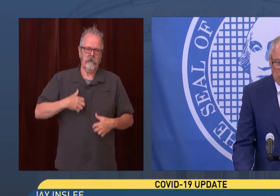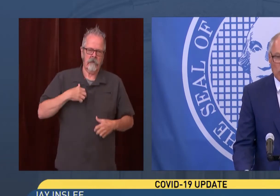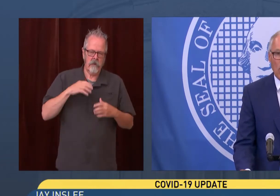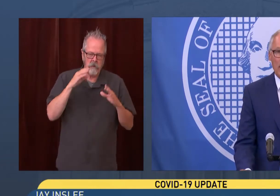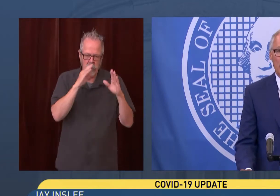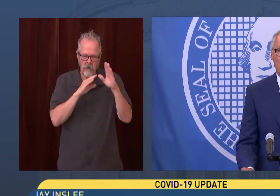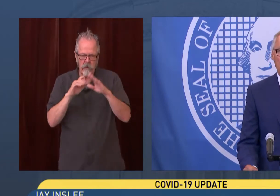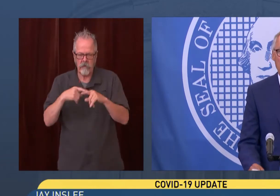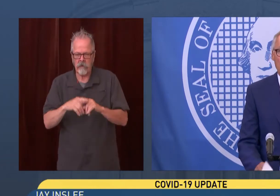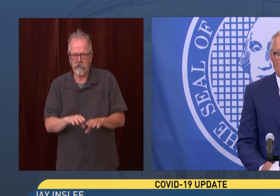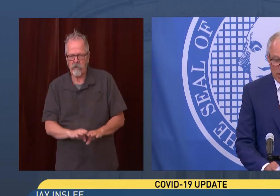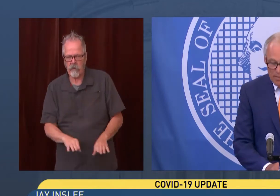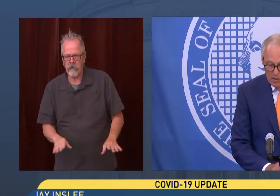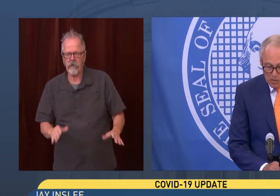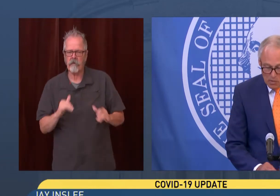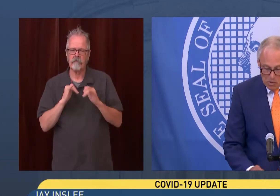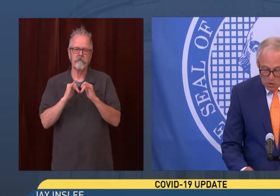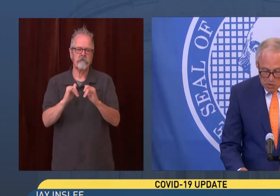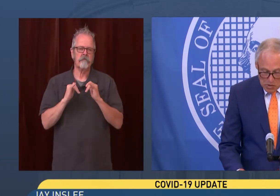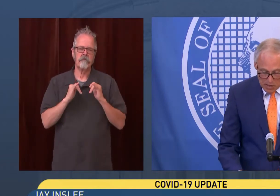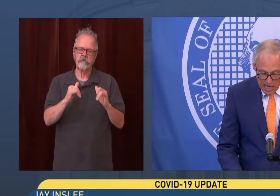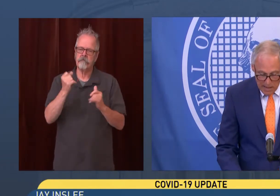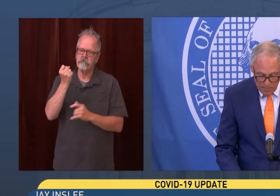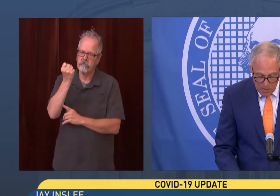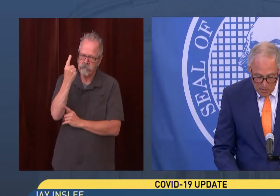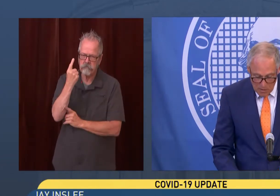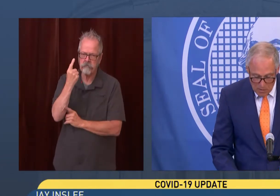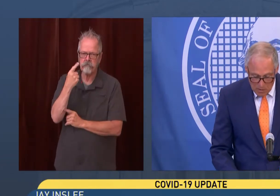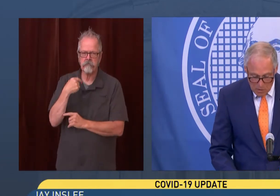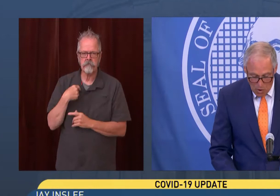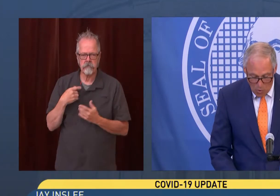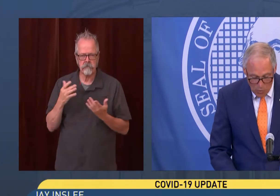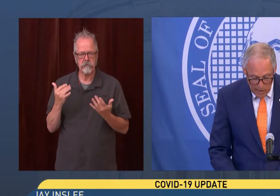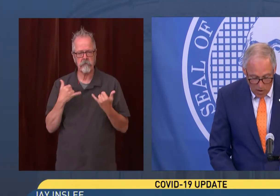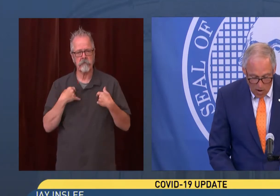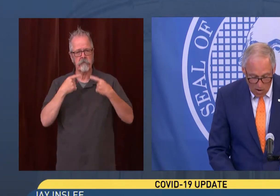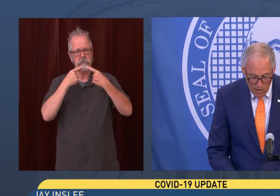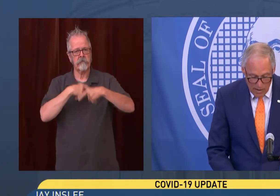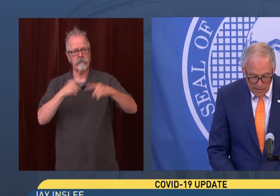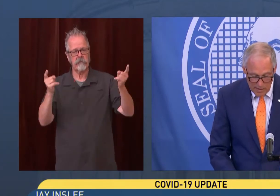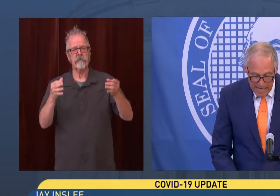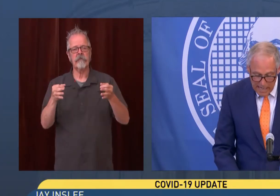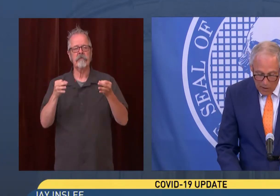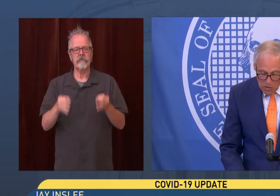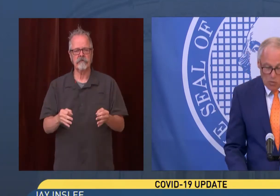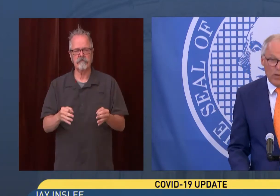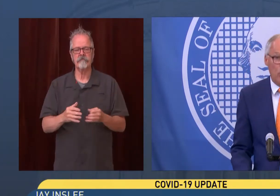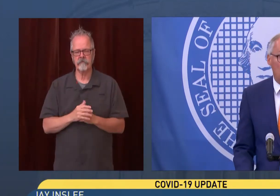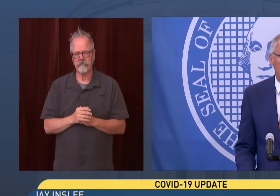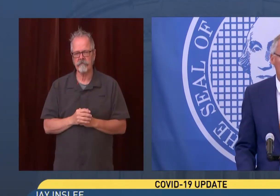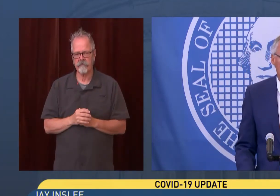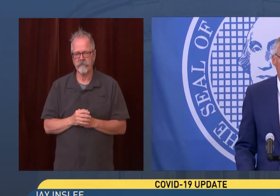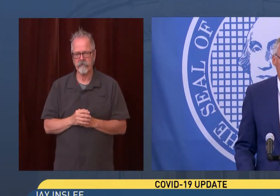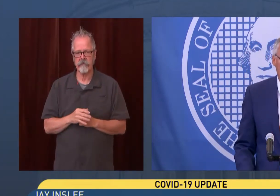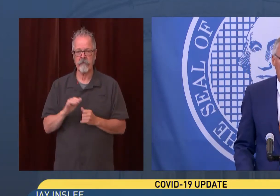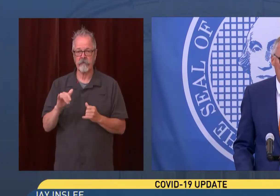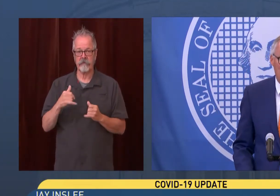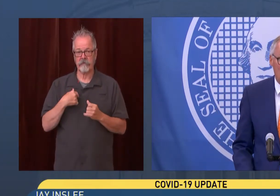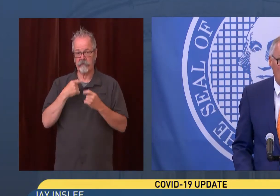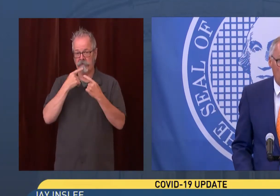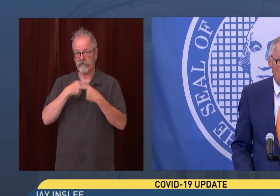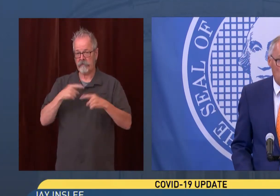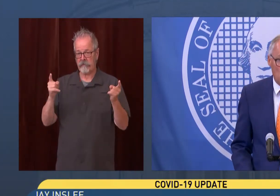is one reason why we're going to make some decisions today. So we are today announcing we will continue